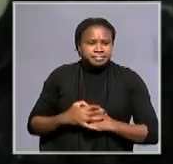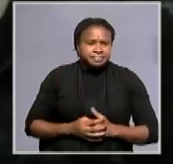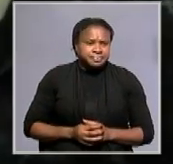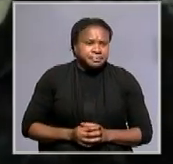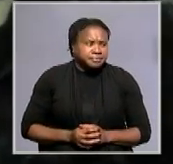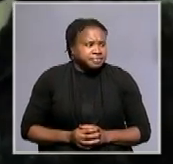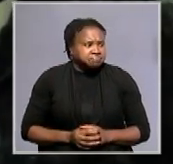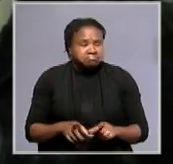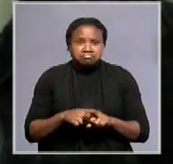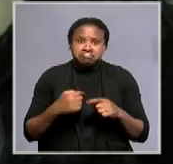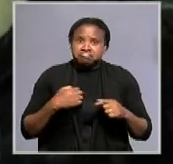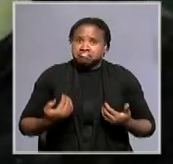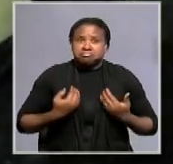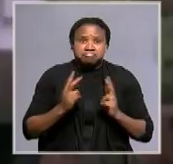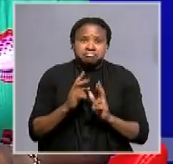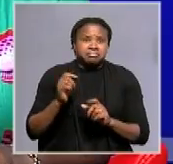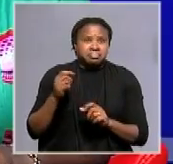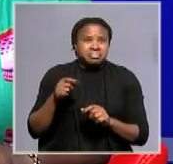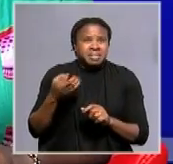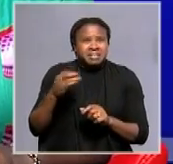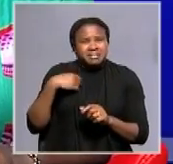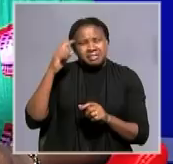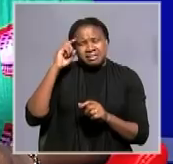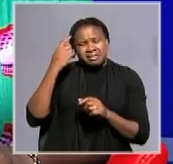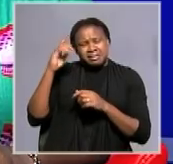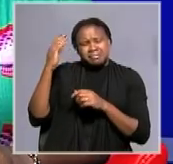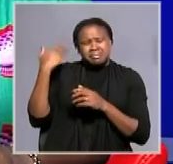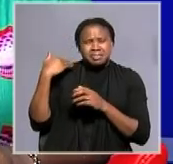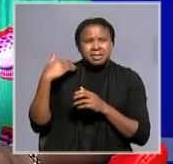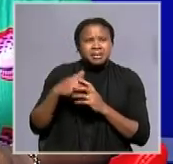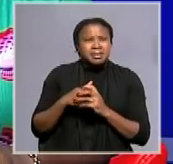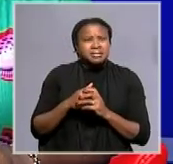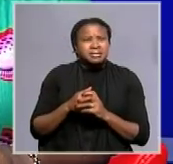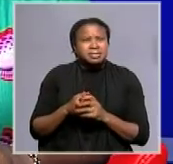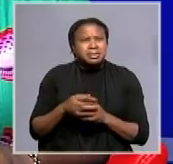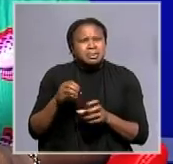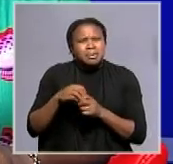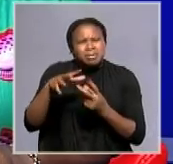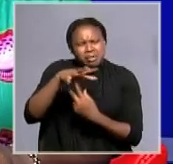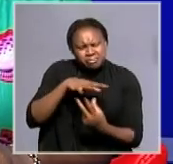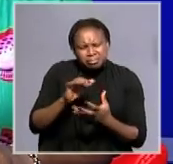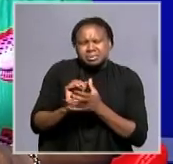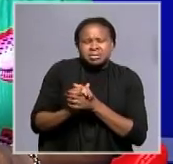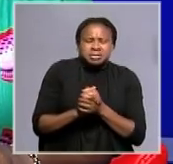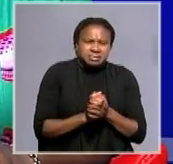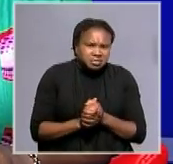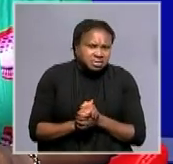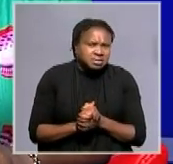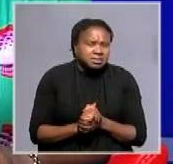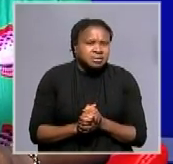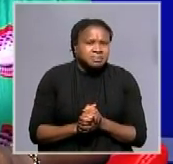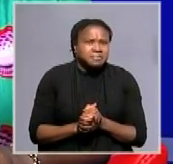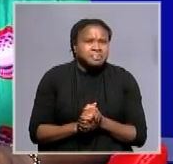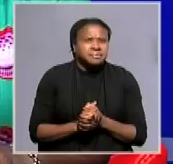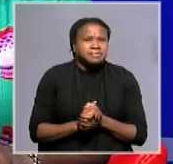As a young person by then, if I think back, I joined with my relatives, my friends. I